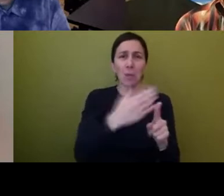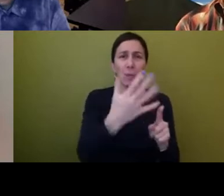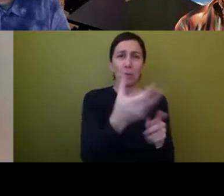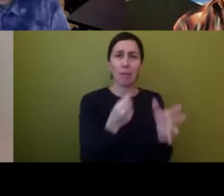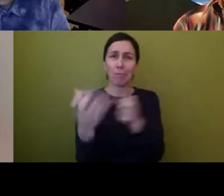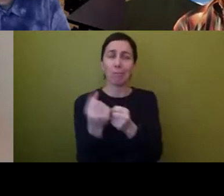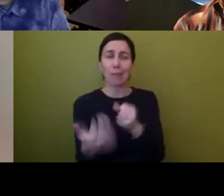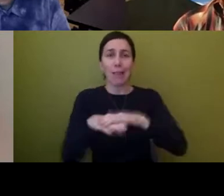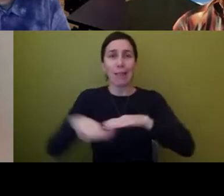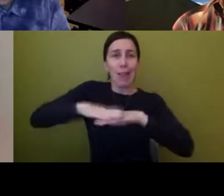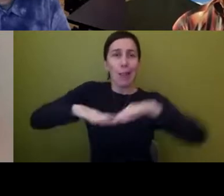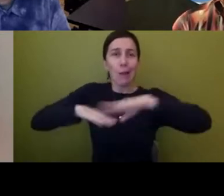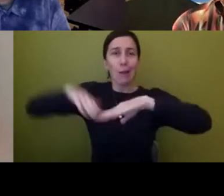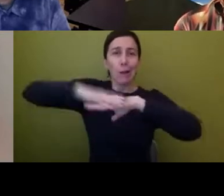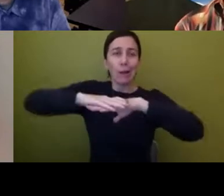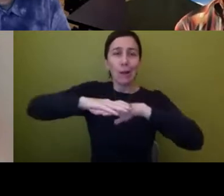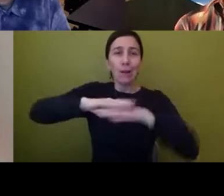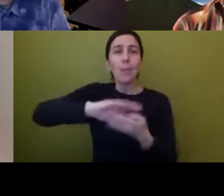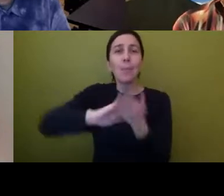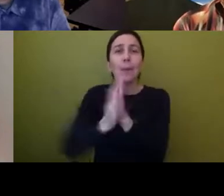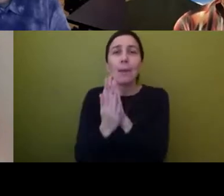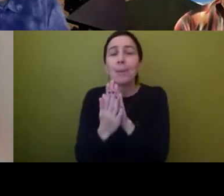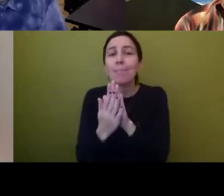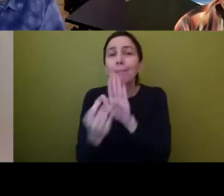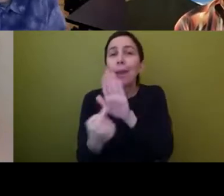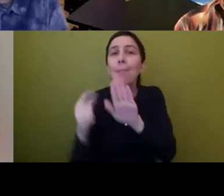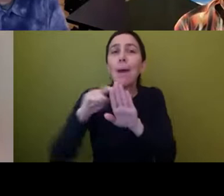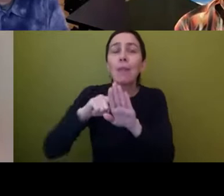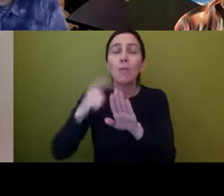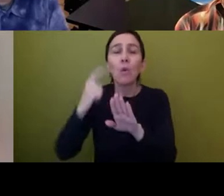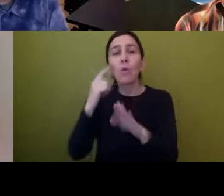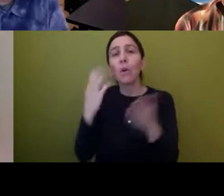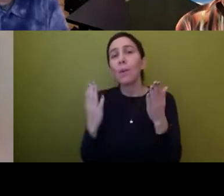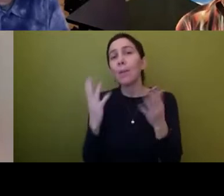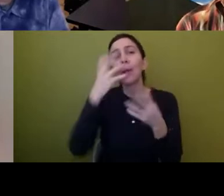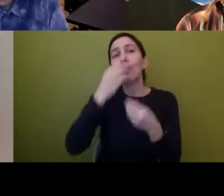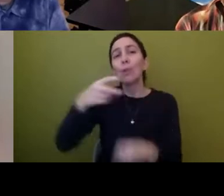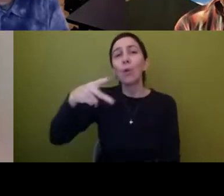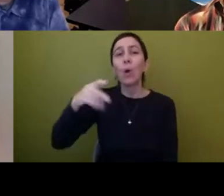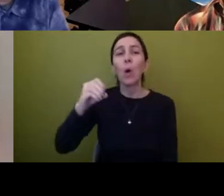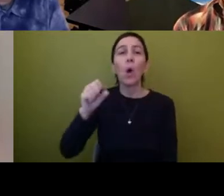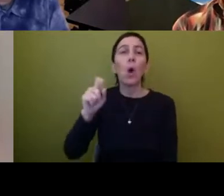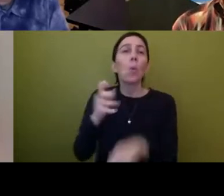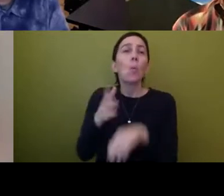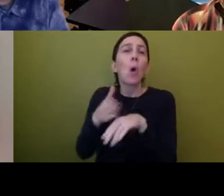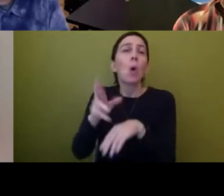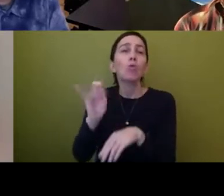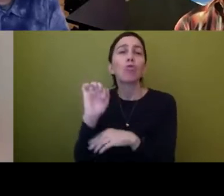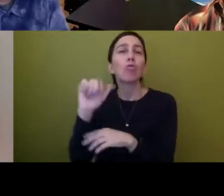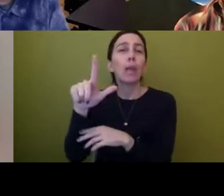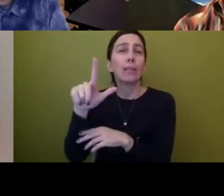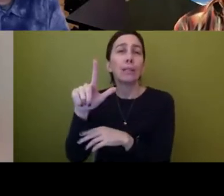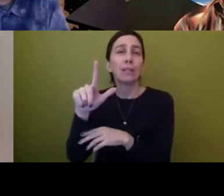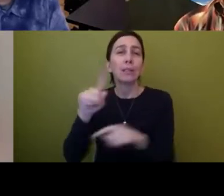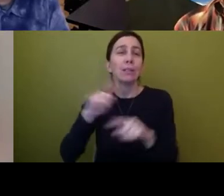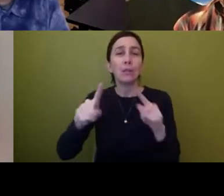and this sort of being a metaphor for this sort of beautiful post-racial kind of poly, polyrhythmic, polycultural